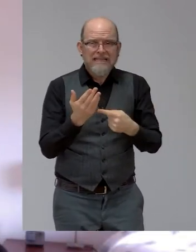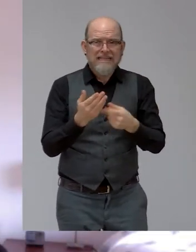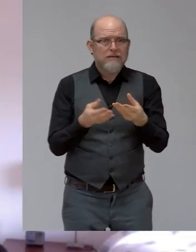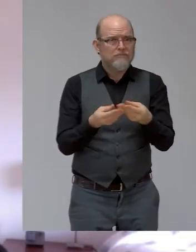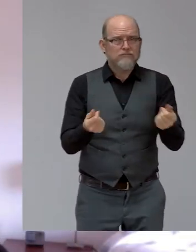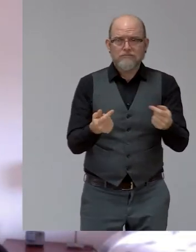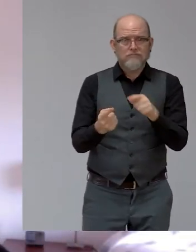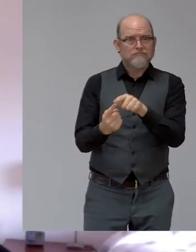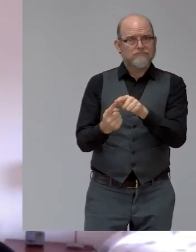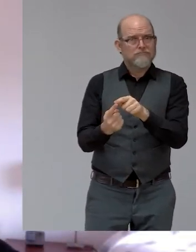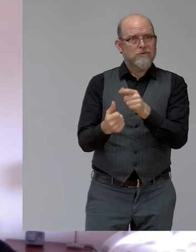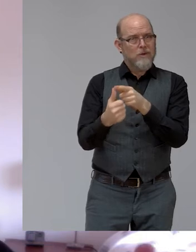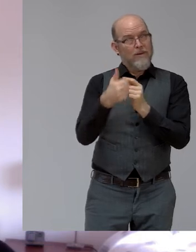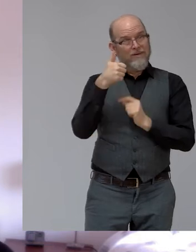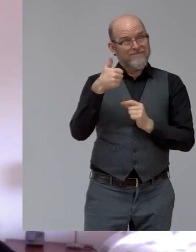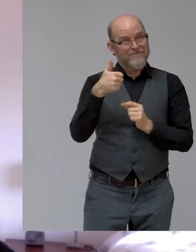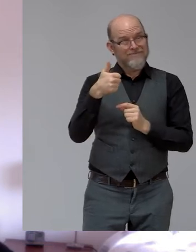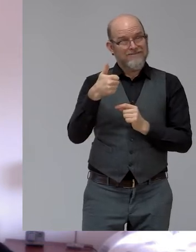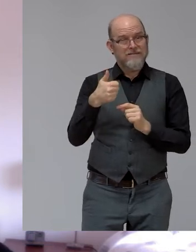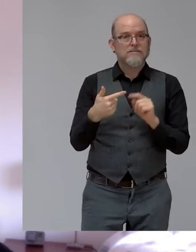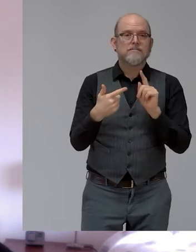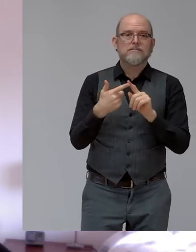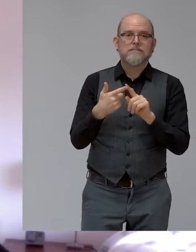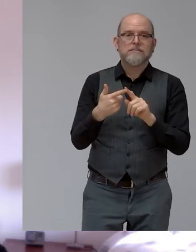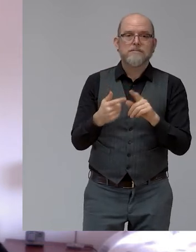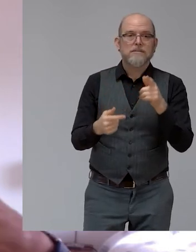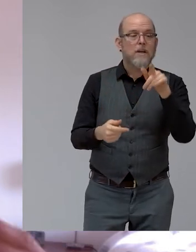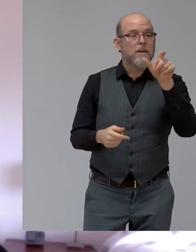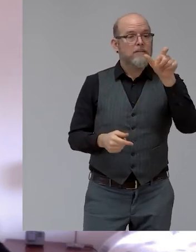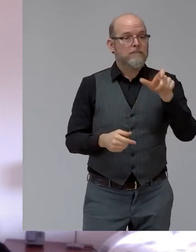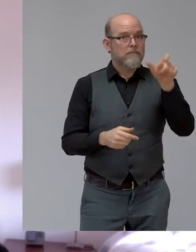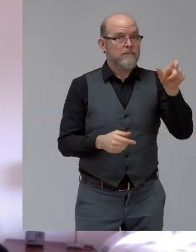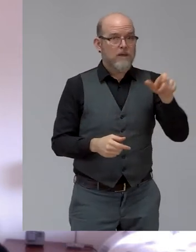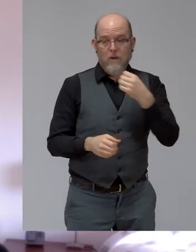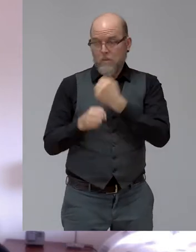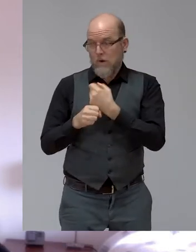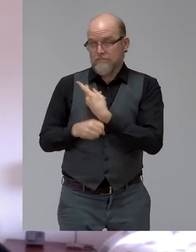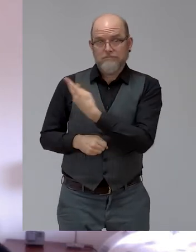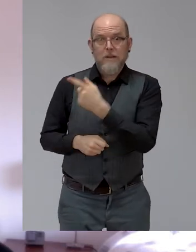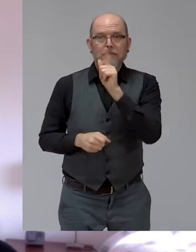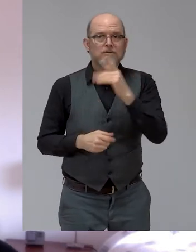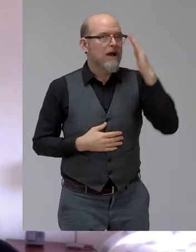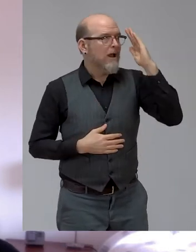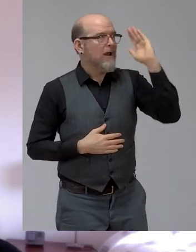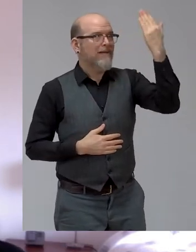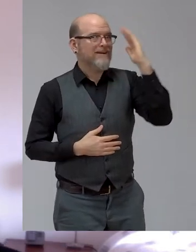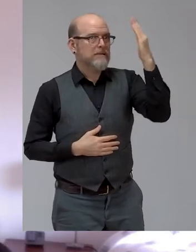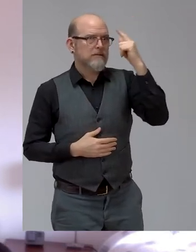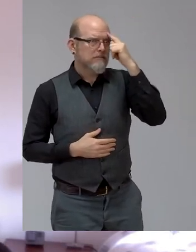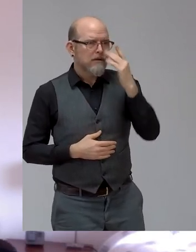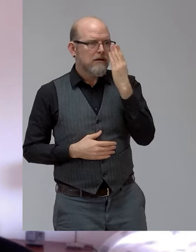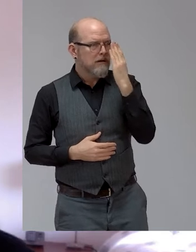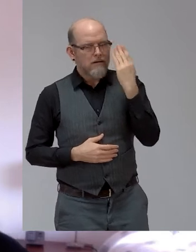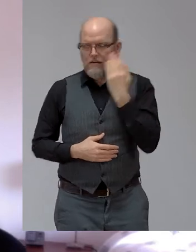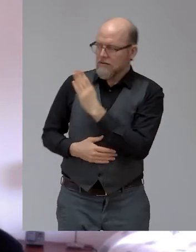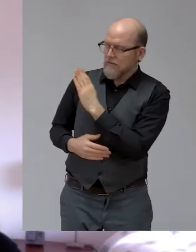of customer base, and therefore, how do we kind of think about that? Point number three, in designing products and services,